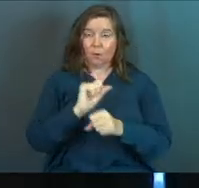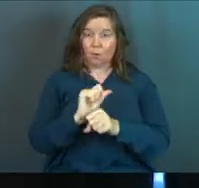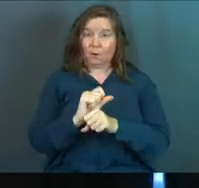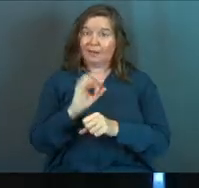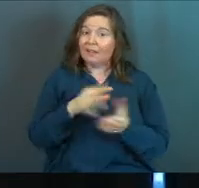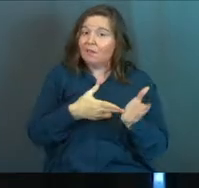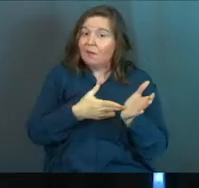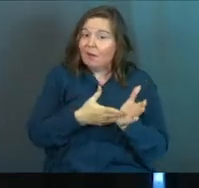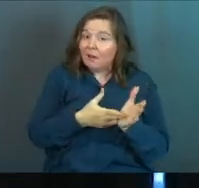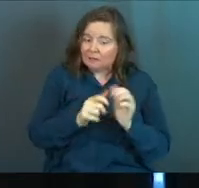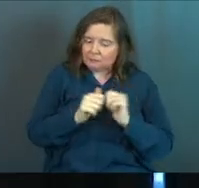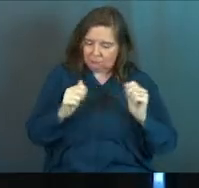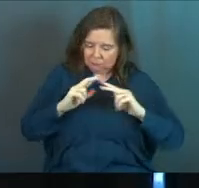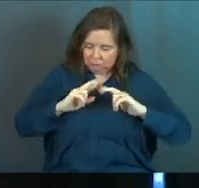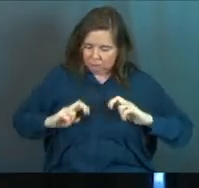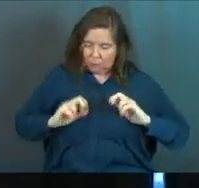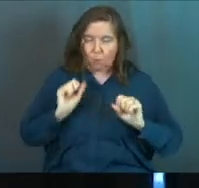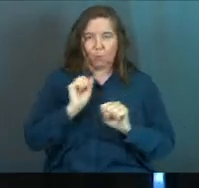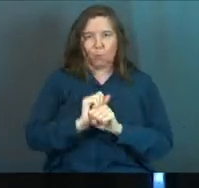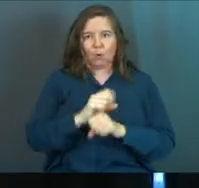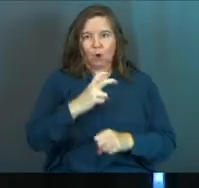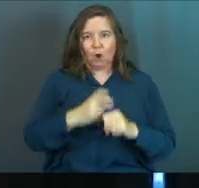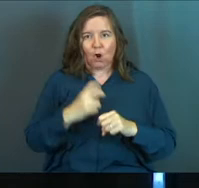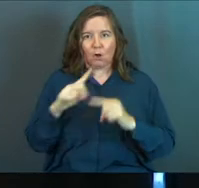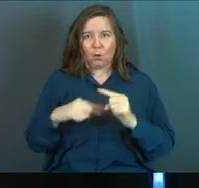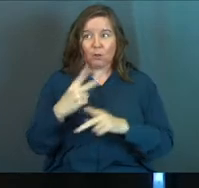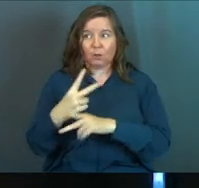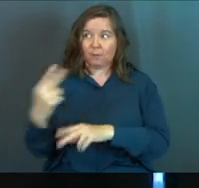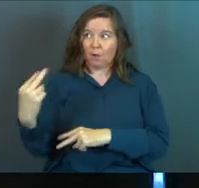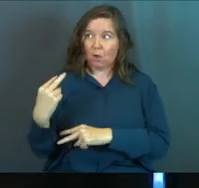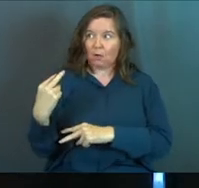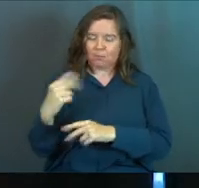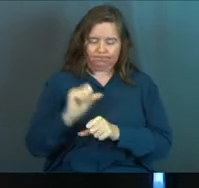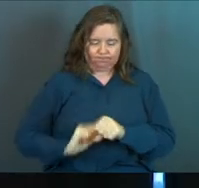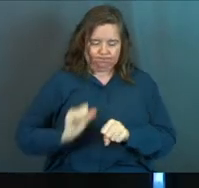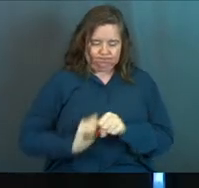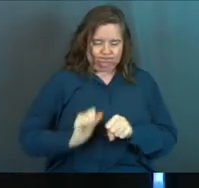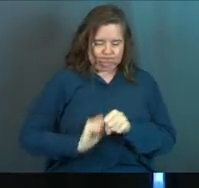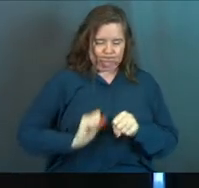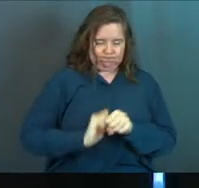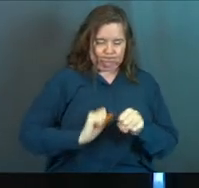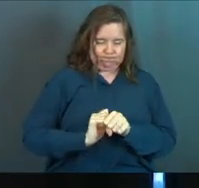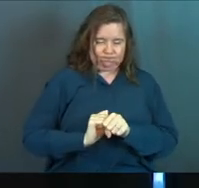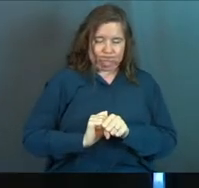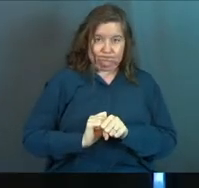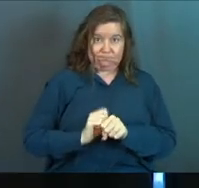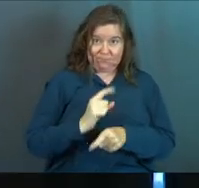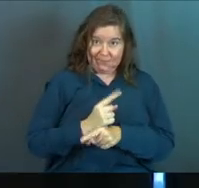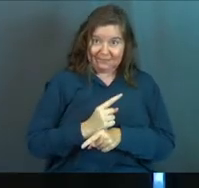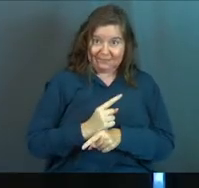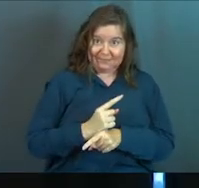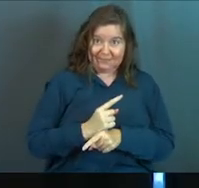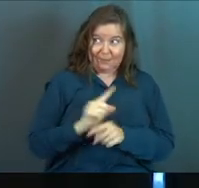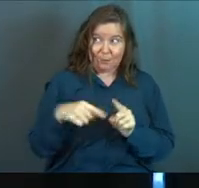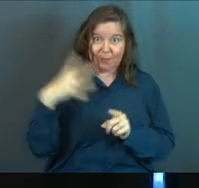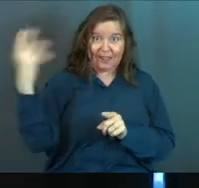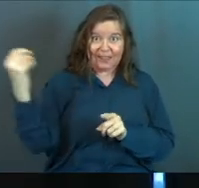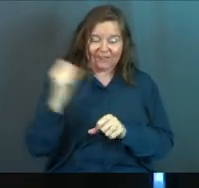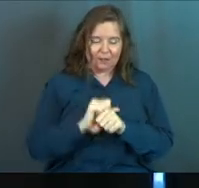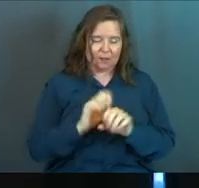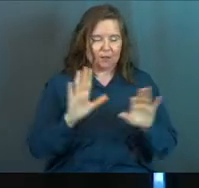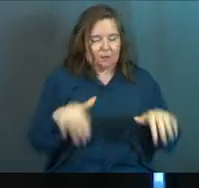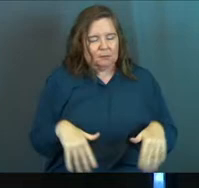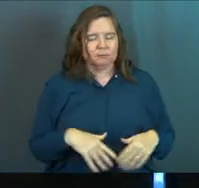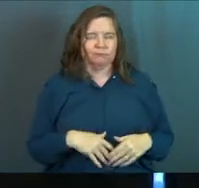work, if we're honest, we work a little bit harder when the supervisor is in the room looking at us, amen, than when they leave.